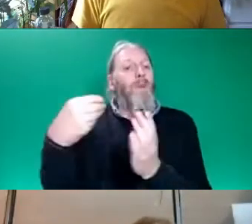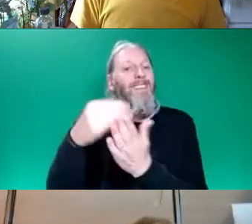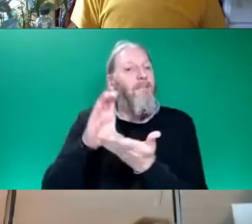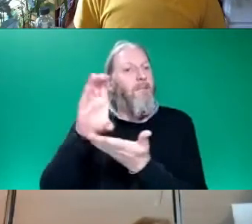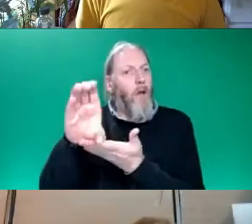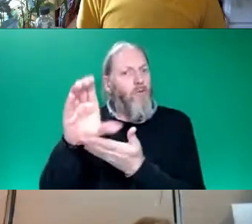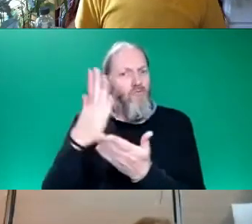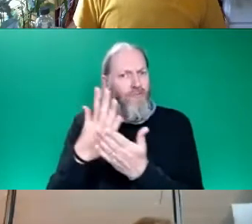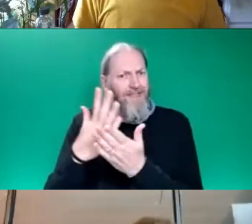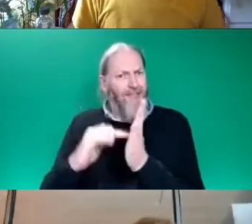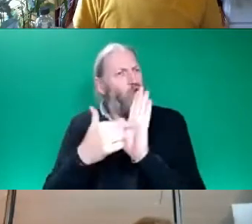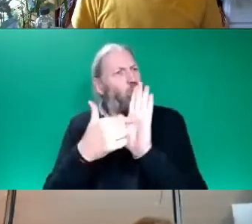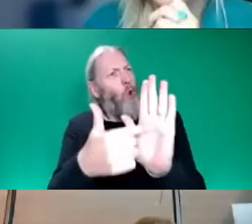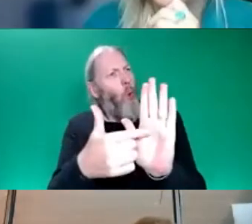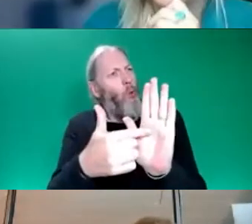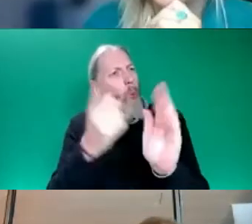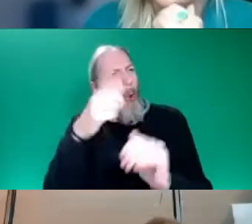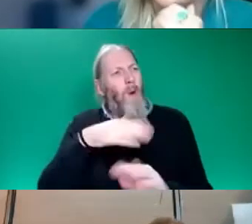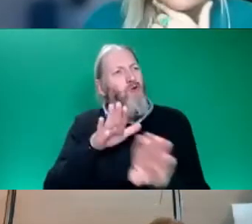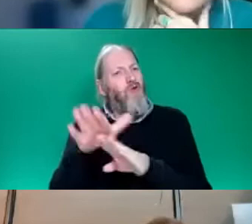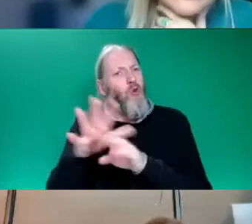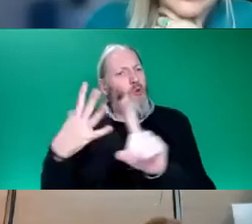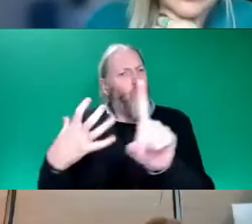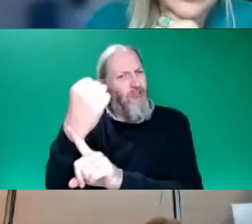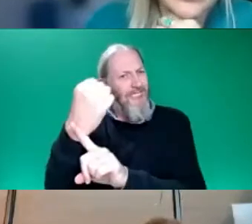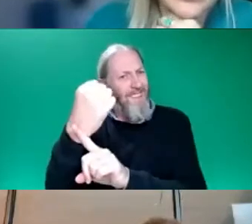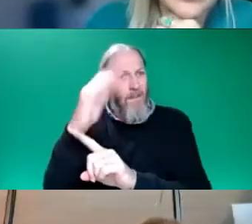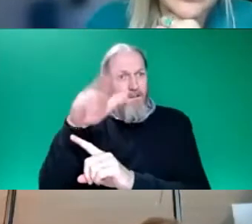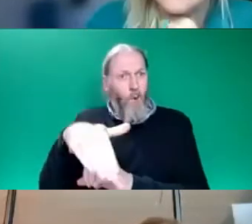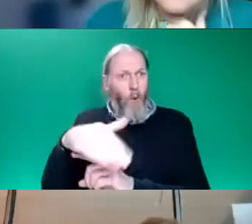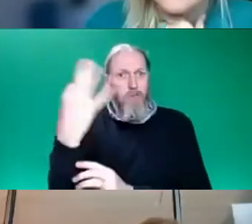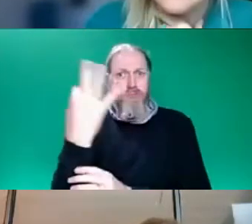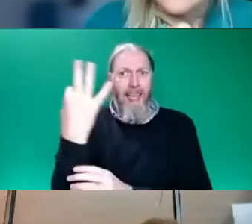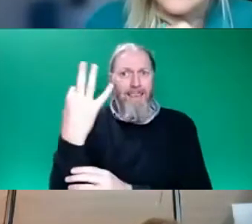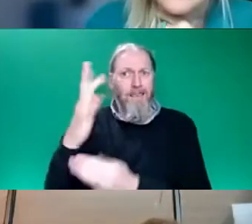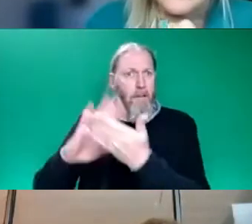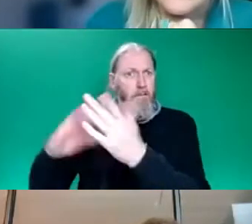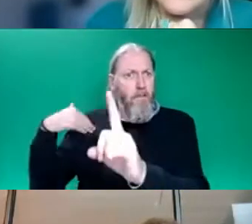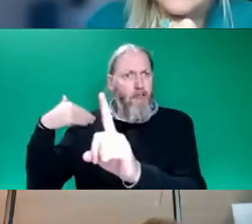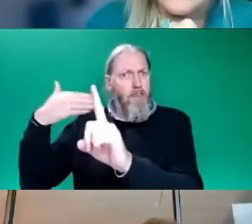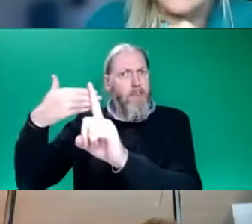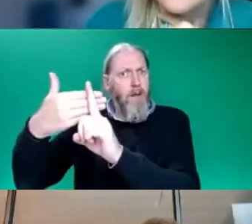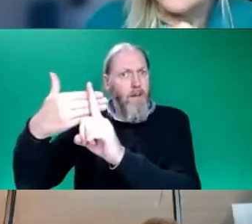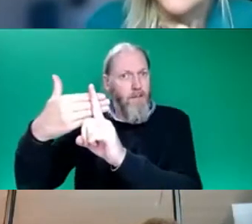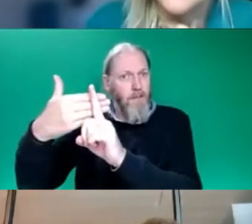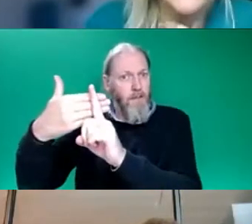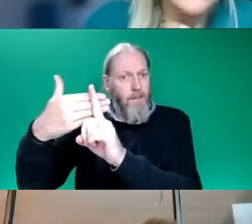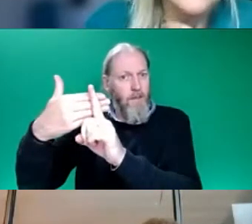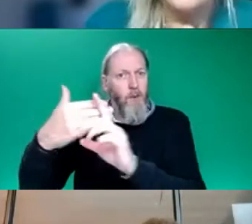particularly over the last year and a half of our work. I'm just going to